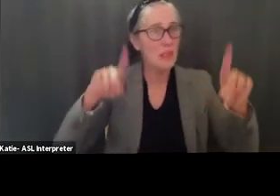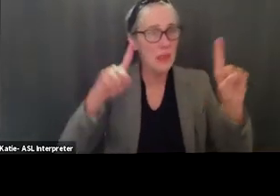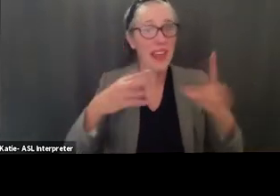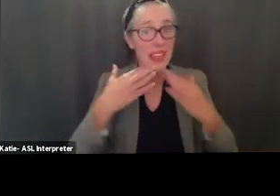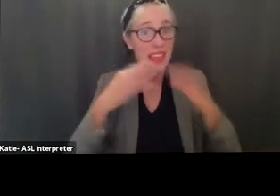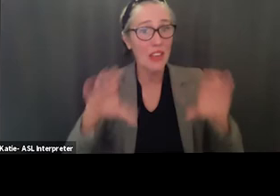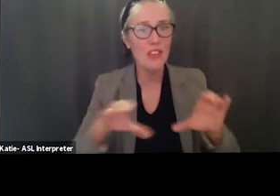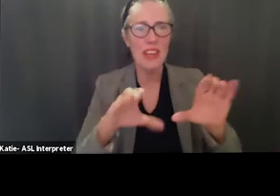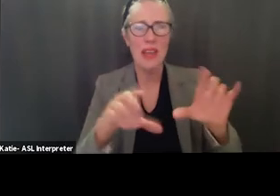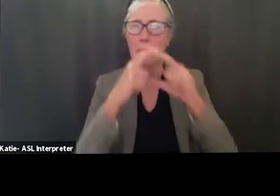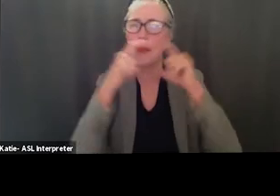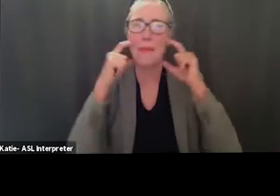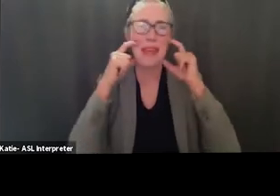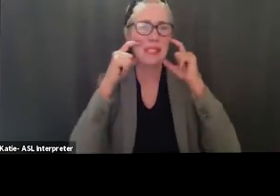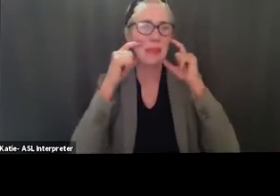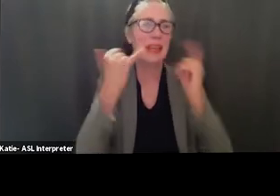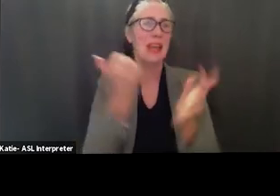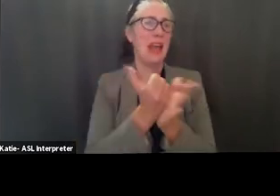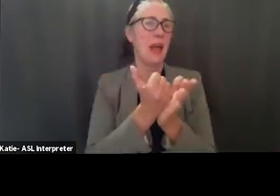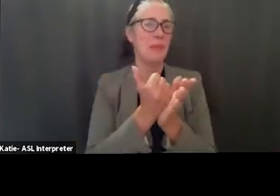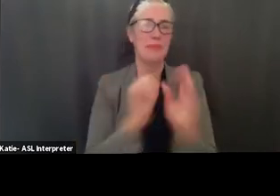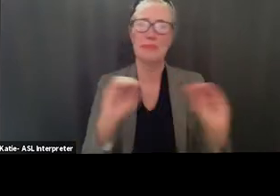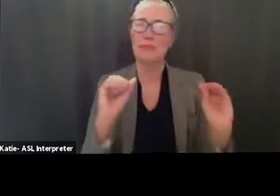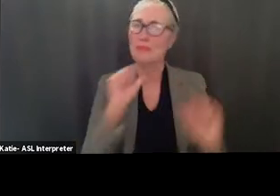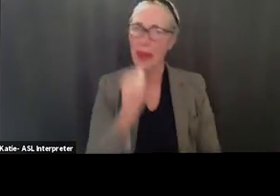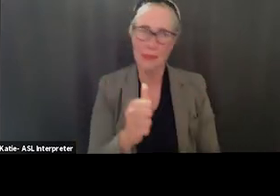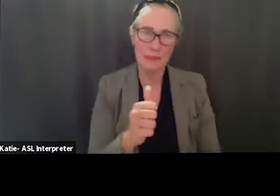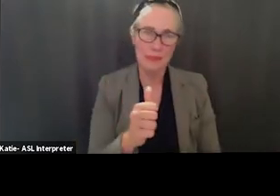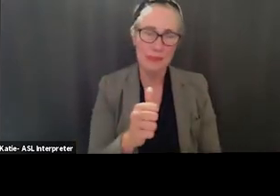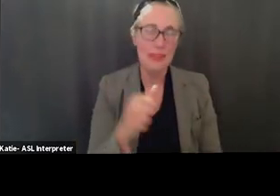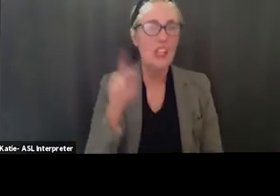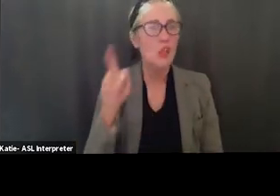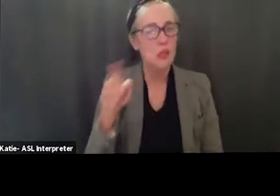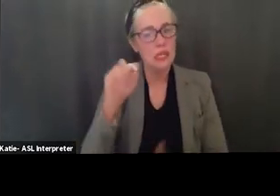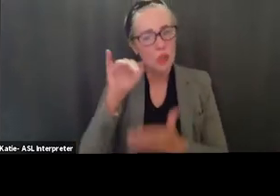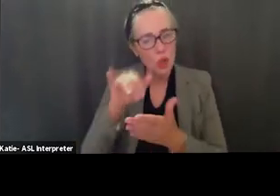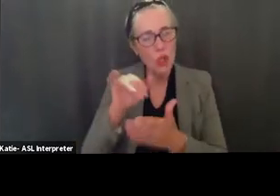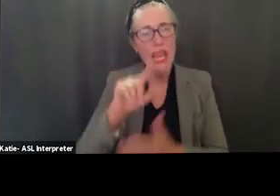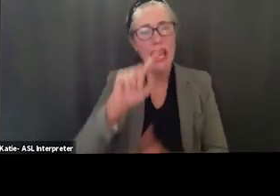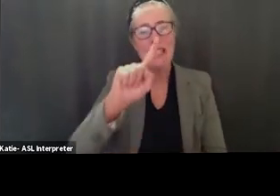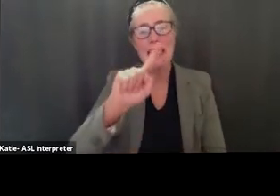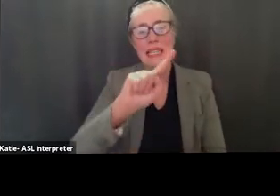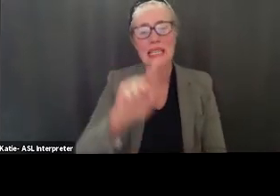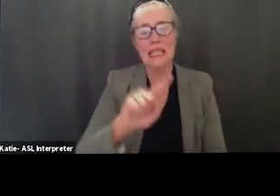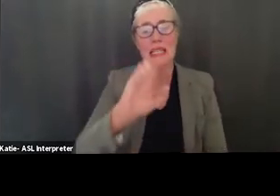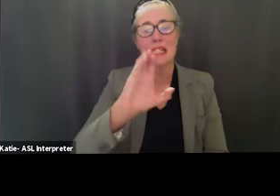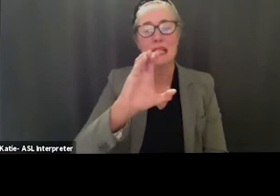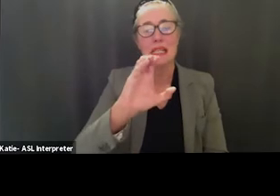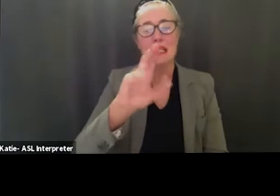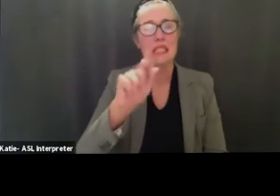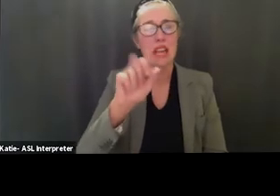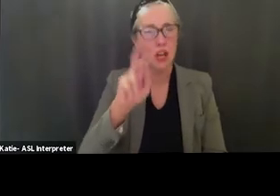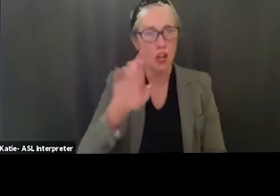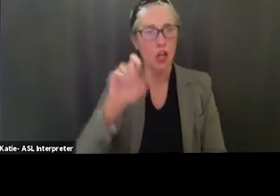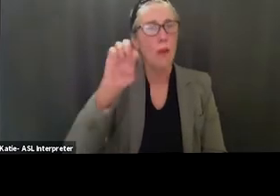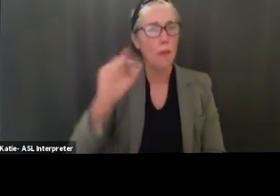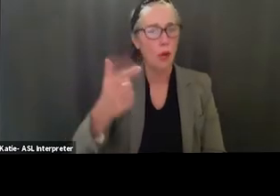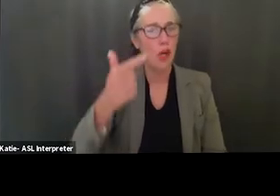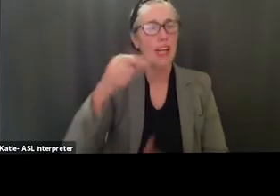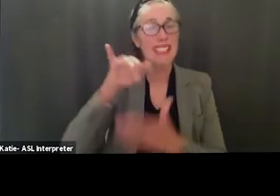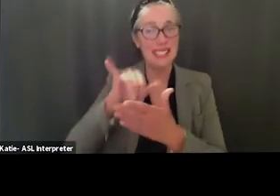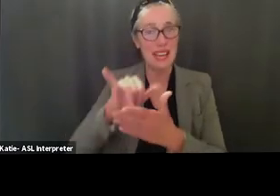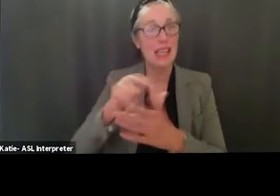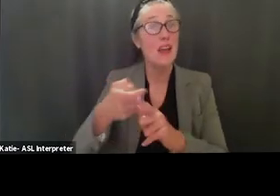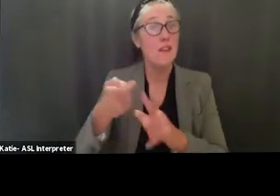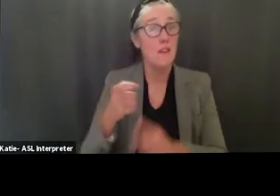going to help our kids there is studies on that you need to look at the zuckerberg study i mentioned it before it's it bases off the study of